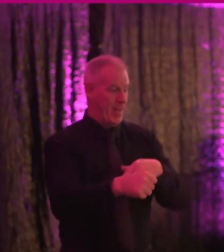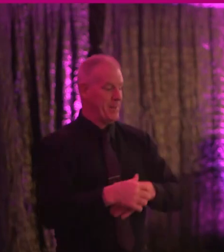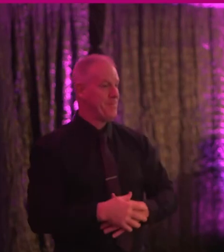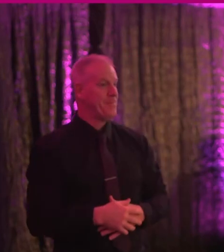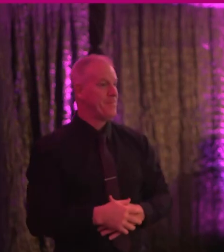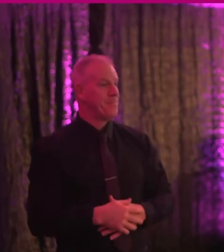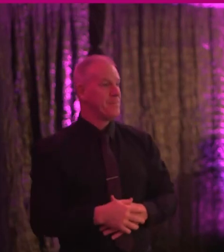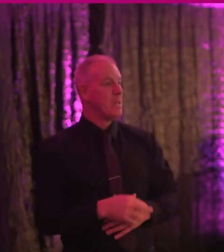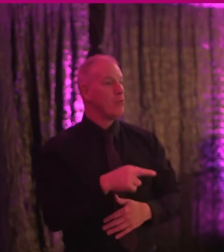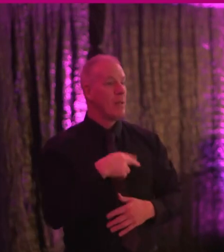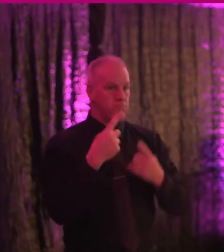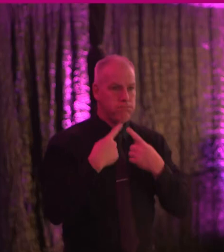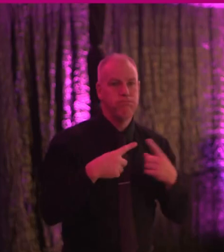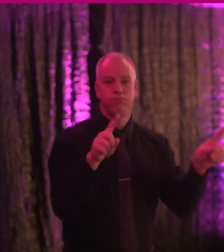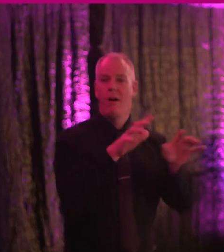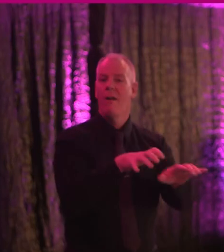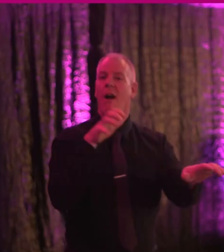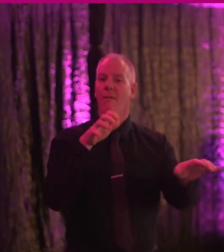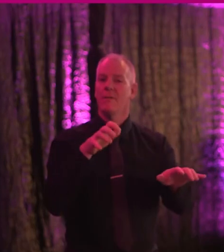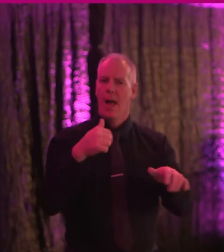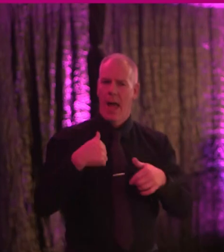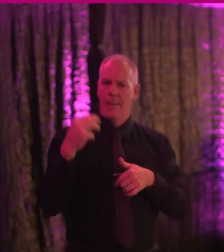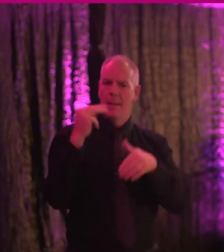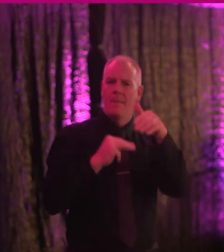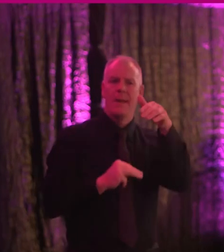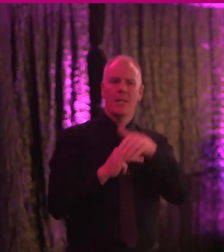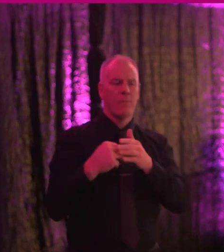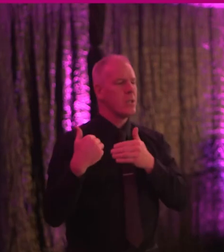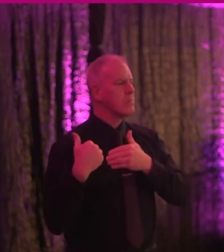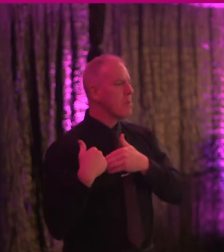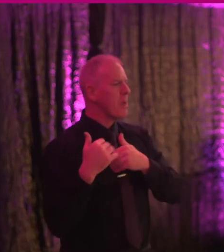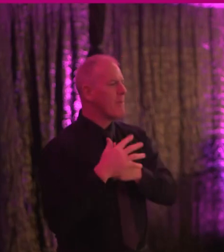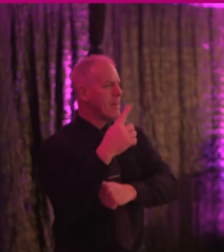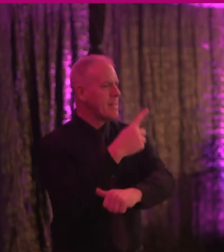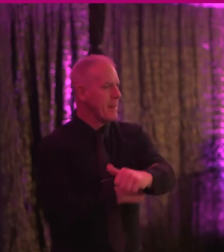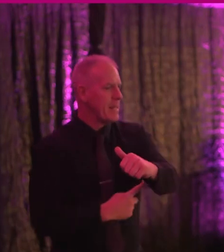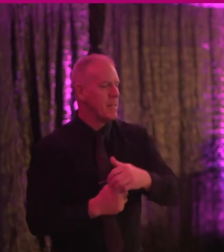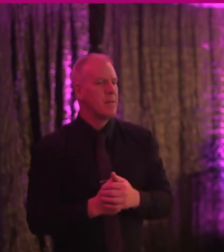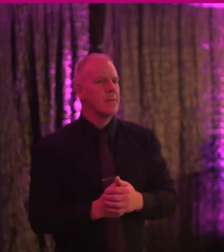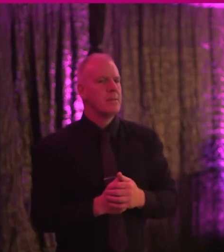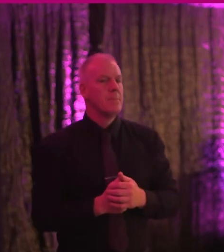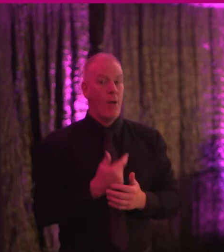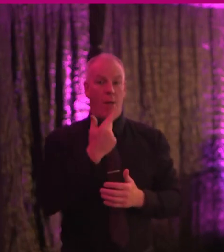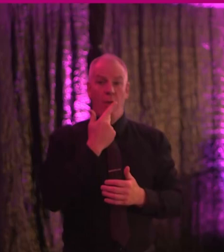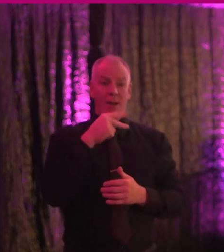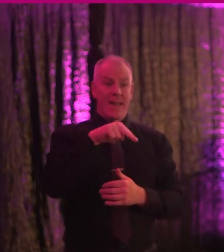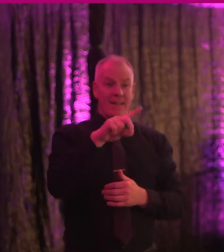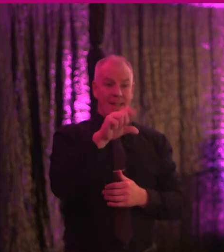be here today in order to open this conference as Minister with Responsibility for Disability. This is my third